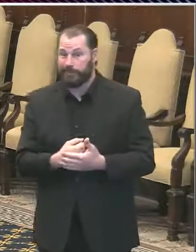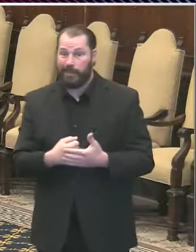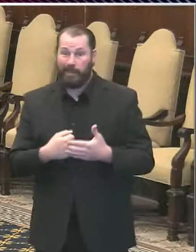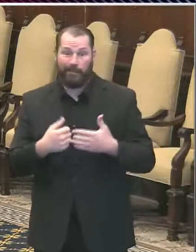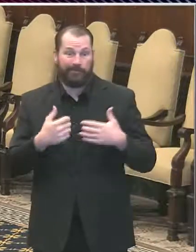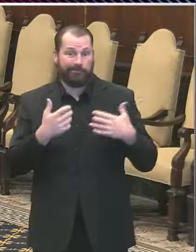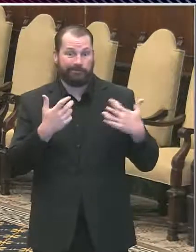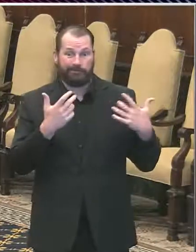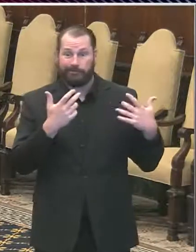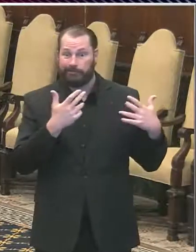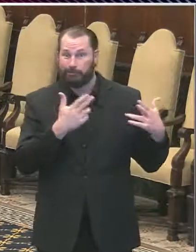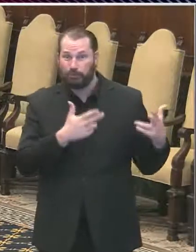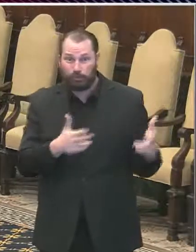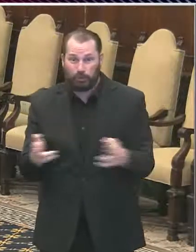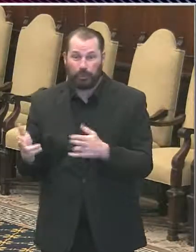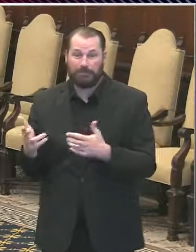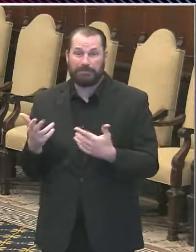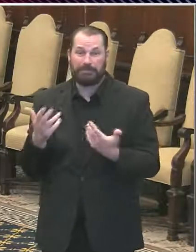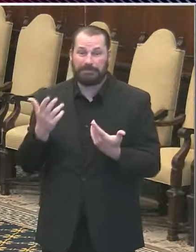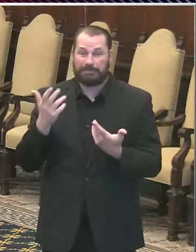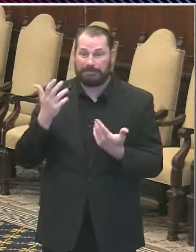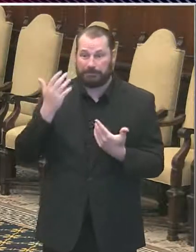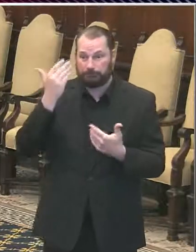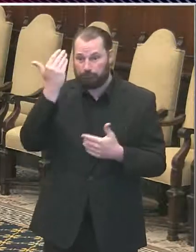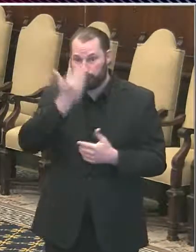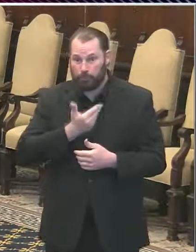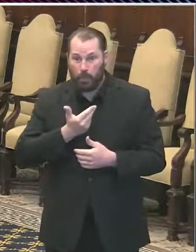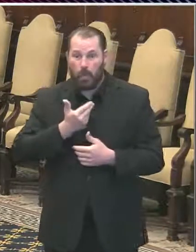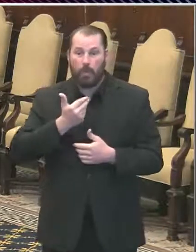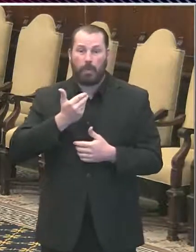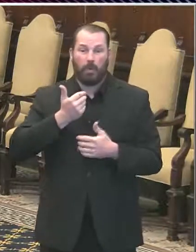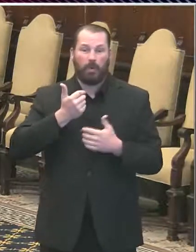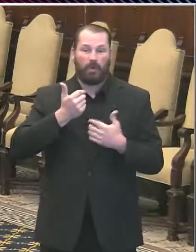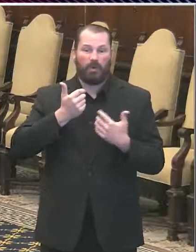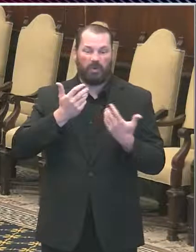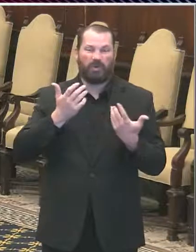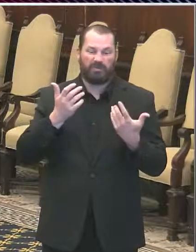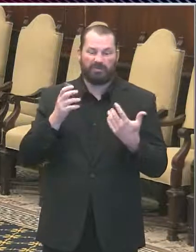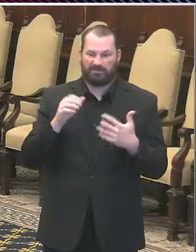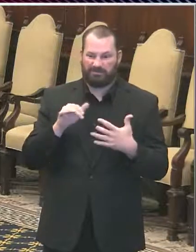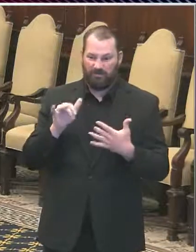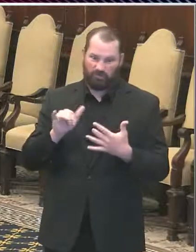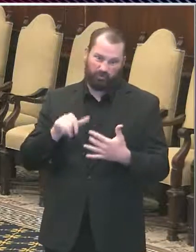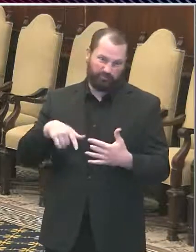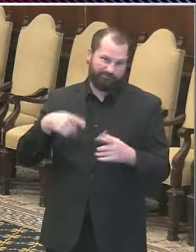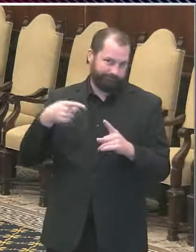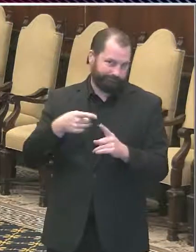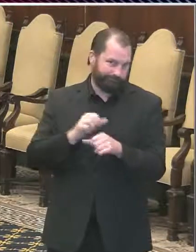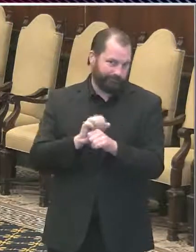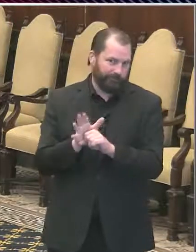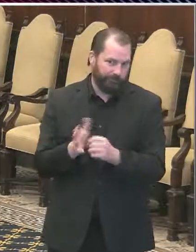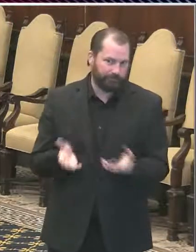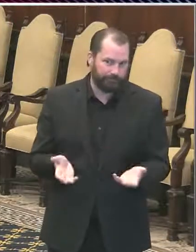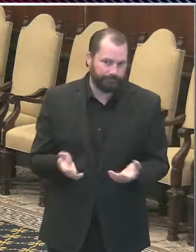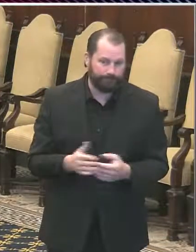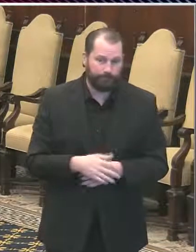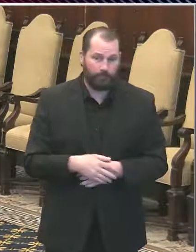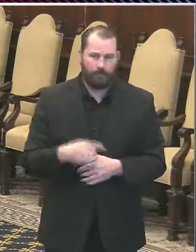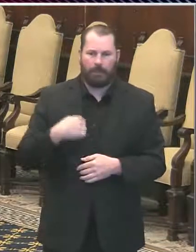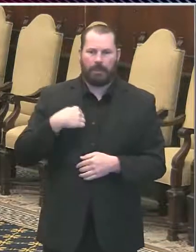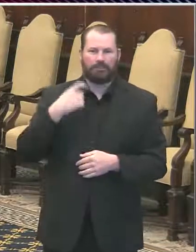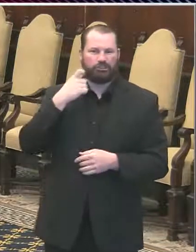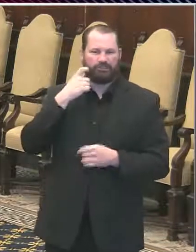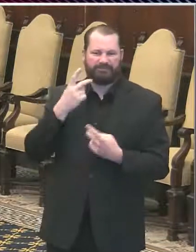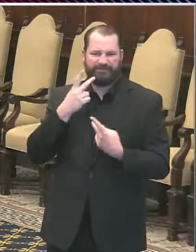This morning, I had the opportunity to visit Engine 43 at 21st and Market Streets and to personally thank members of Engine 43, Ladder